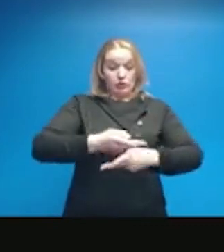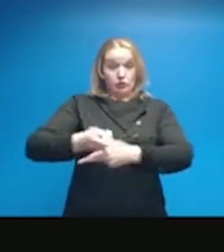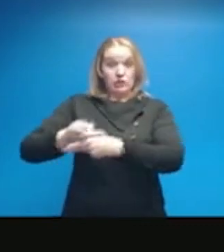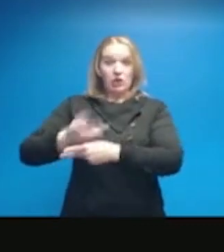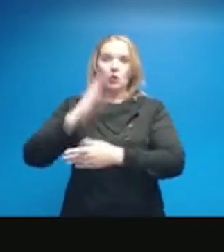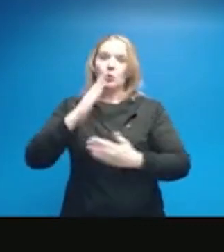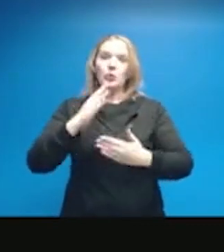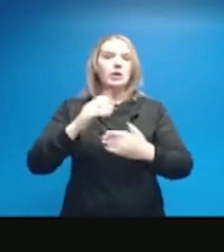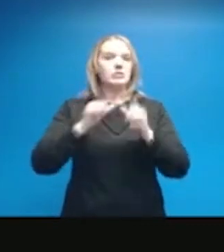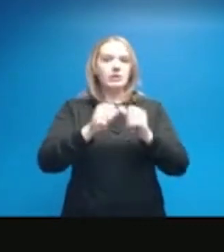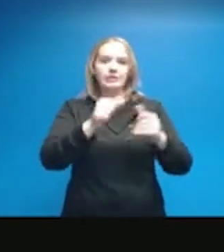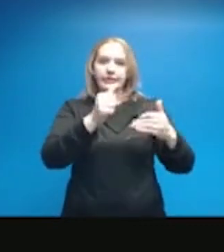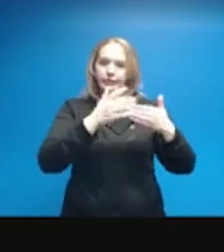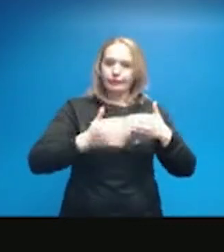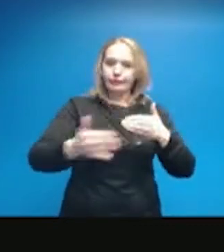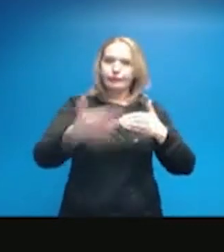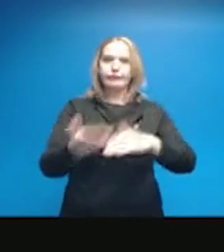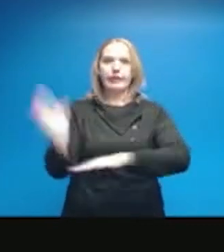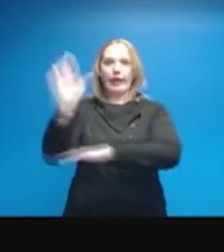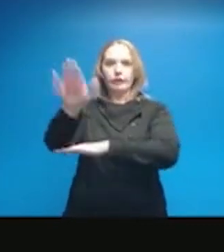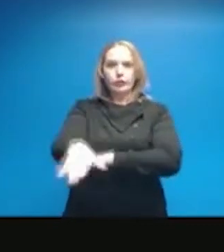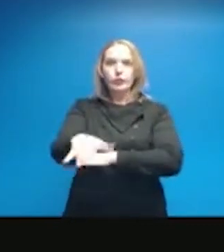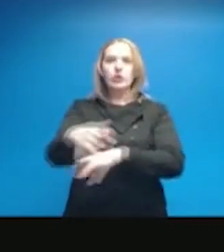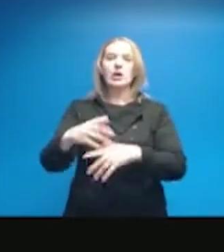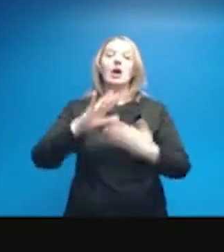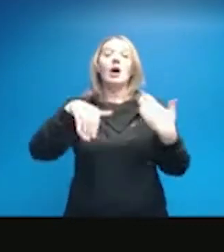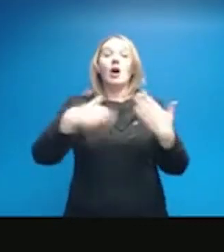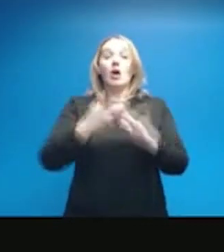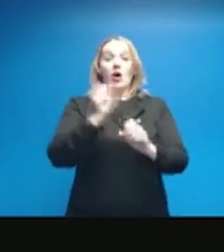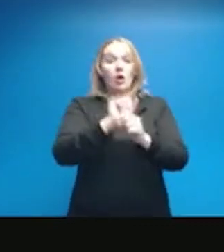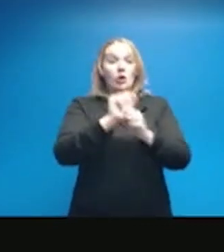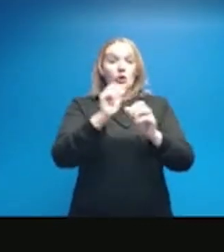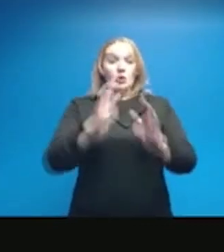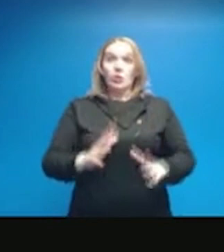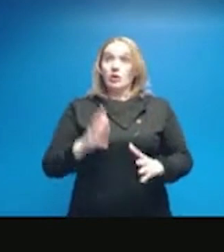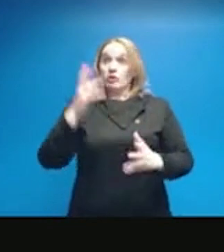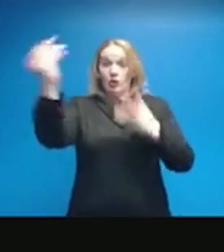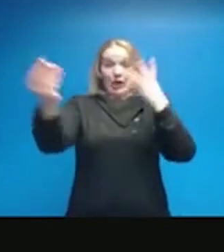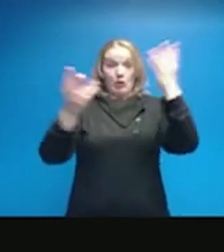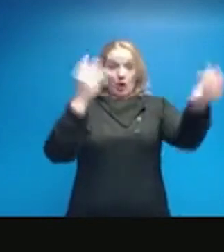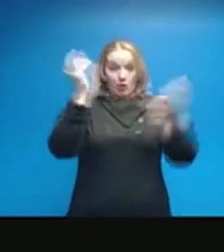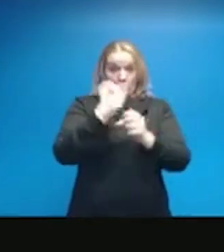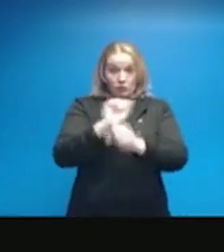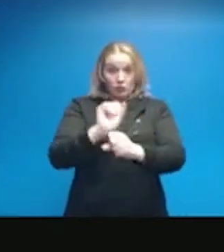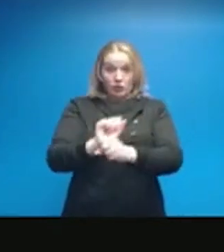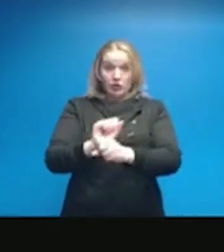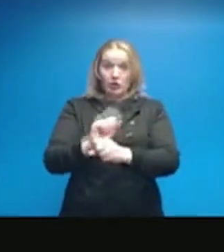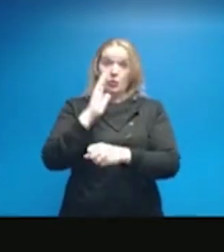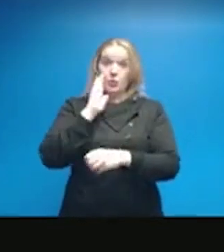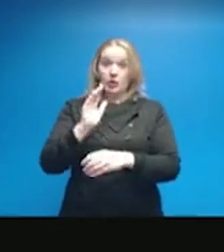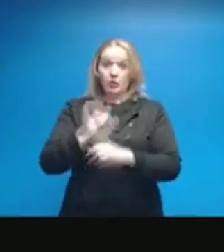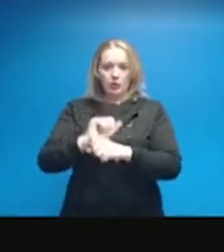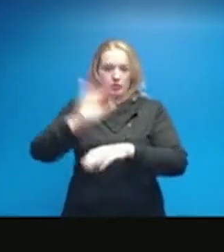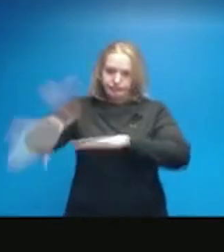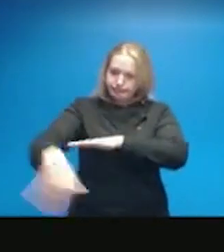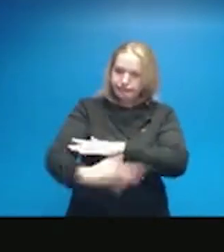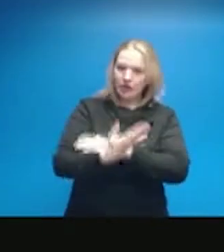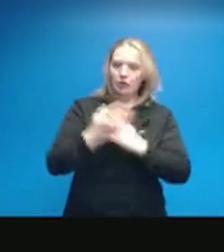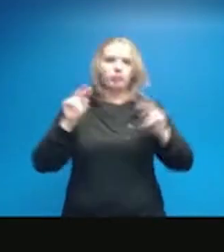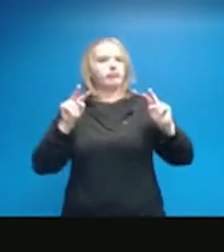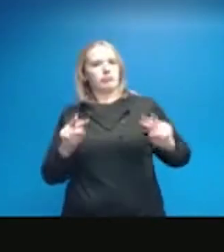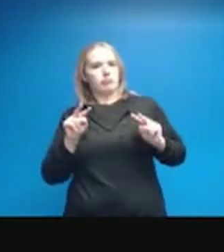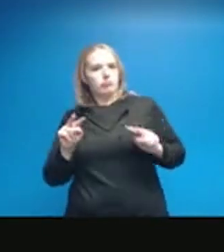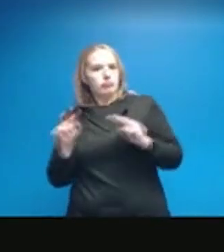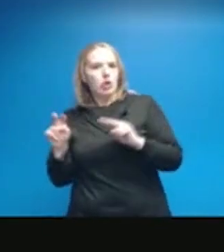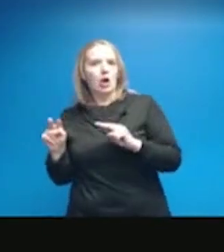through the rest of the afternoon, and all of our crews are out right now. We are going to be working throughout the night. We're going to be monitoring